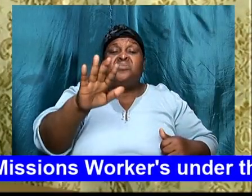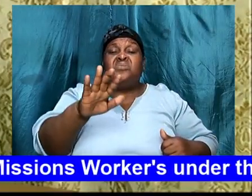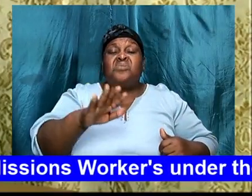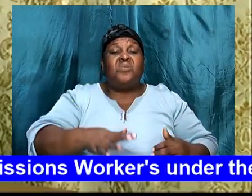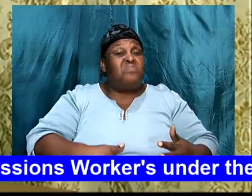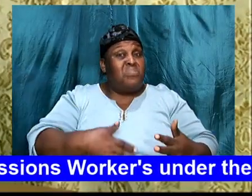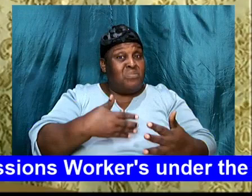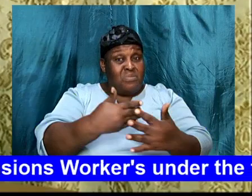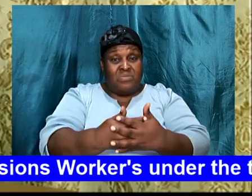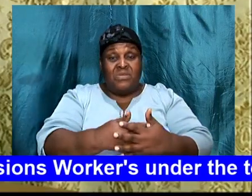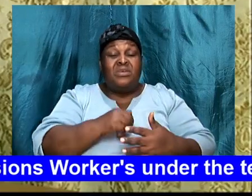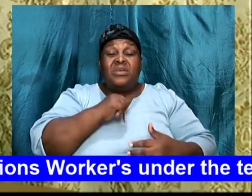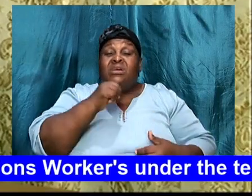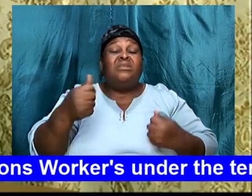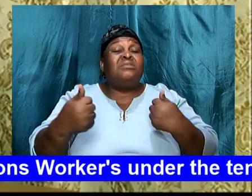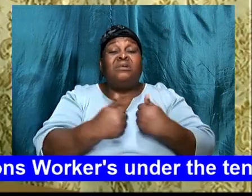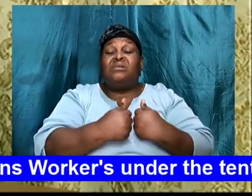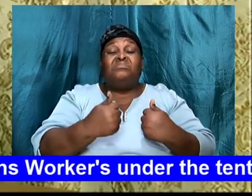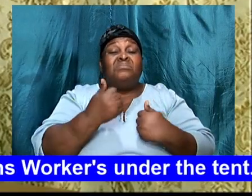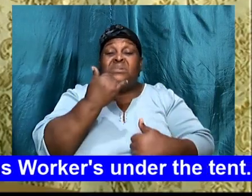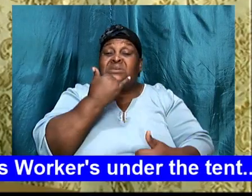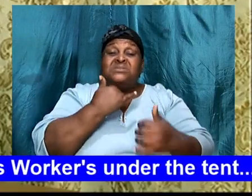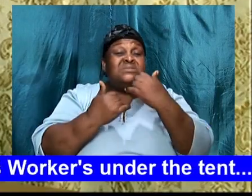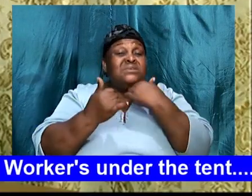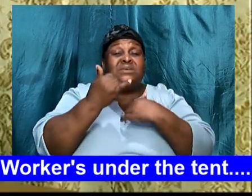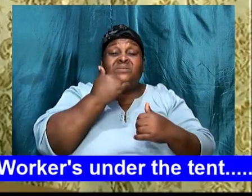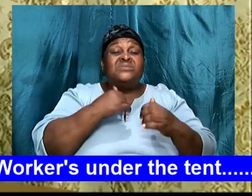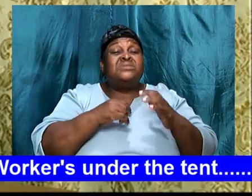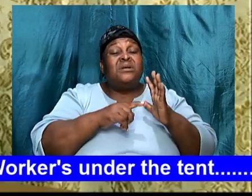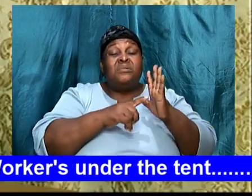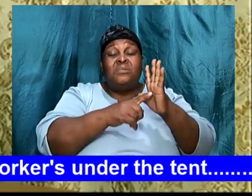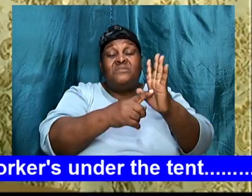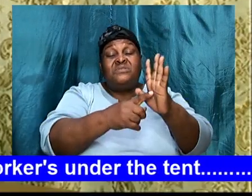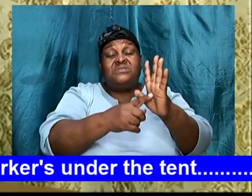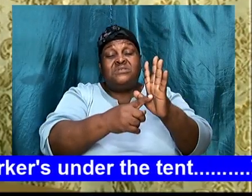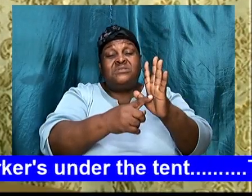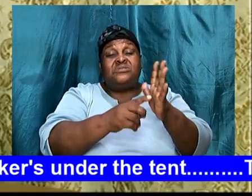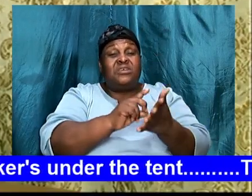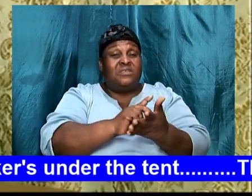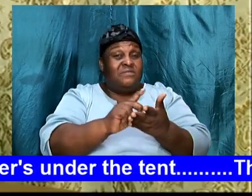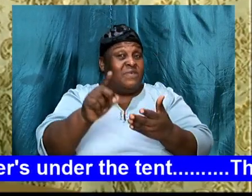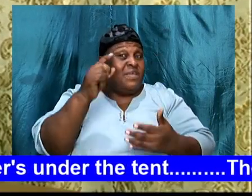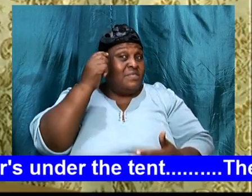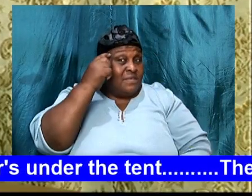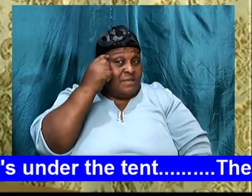accident. It was, a manifestation, of divine thinking.